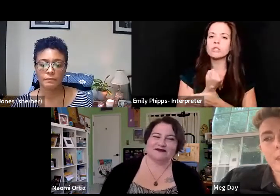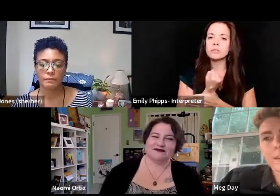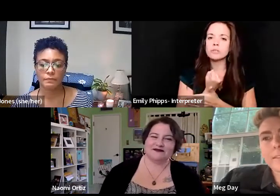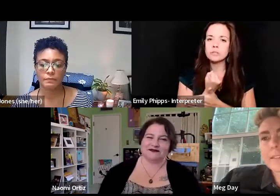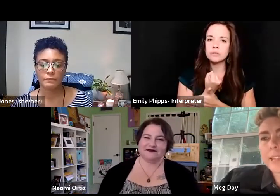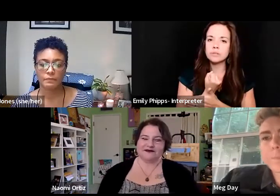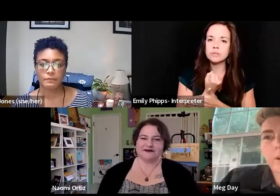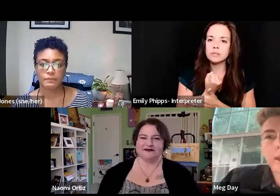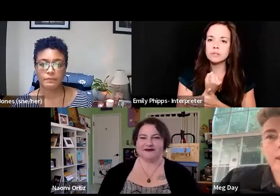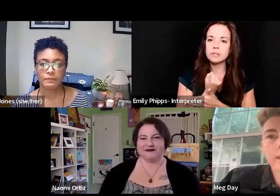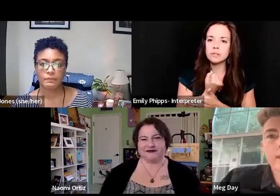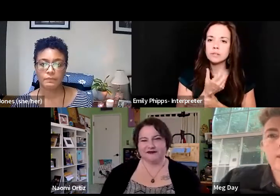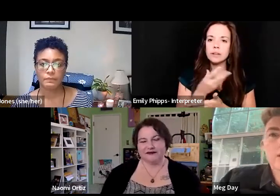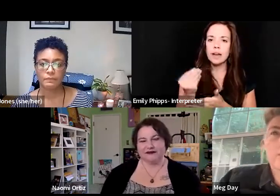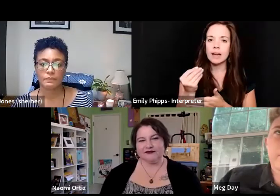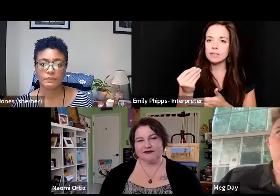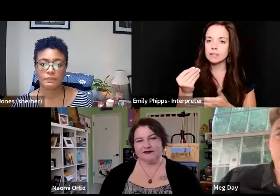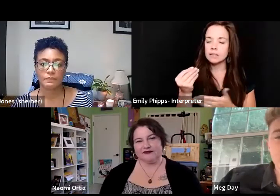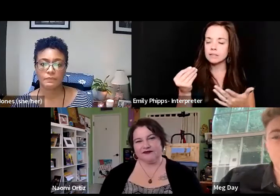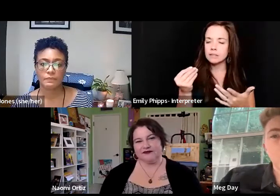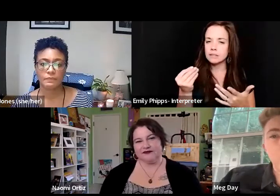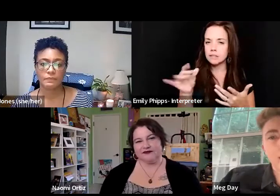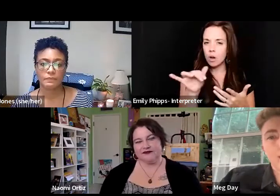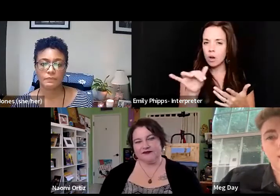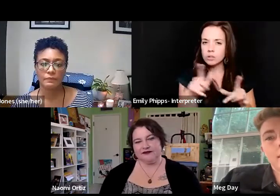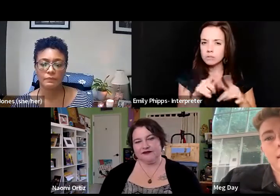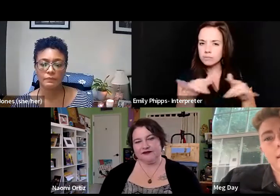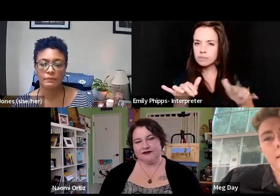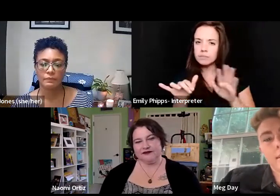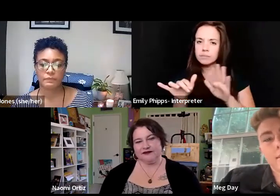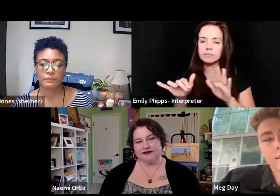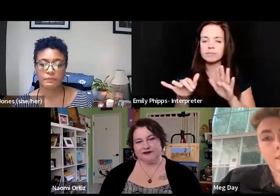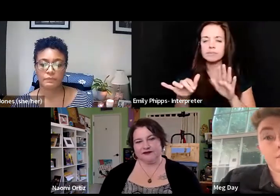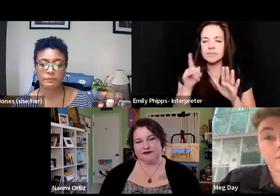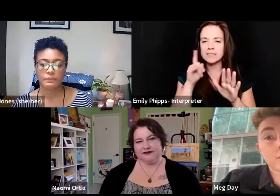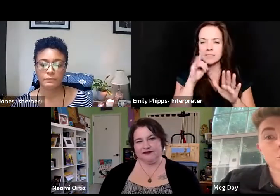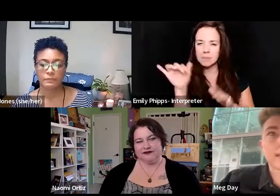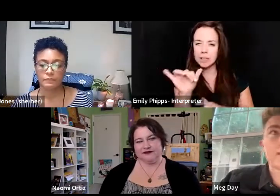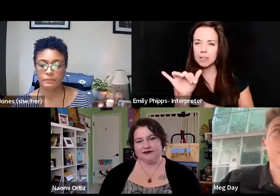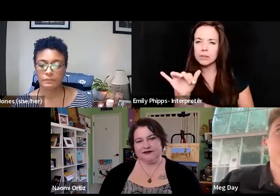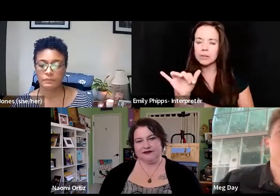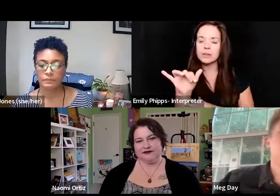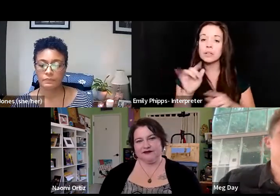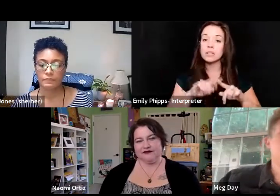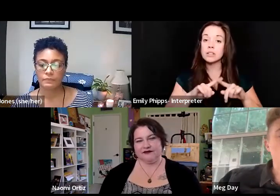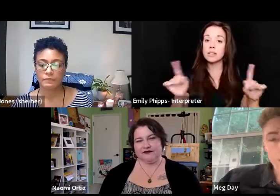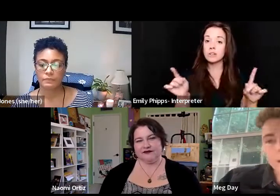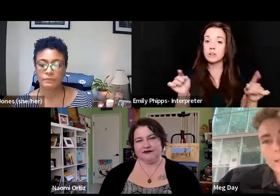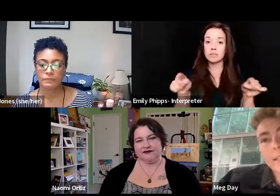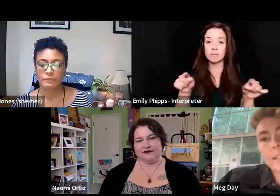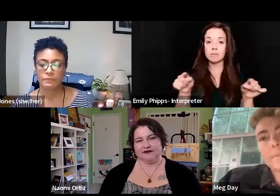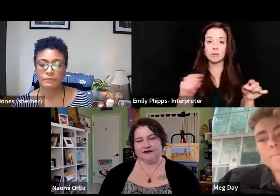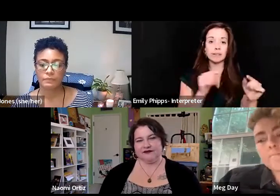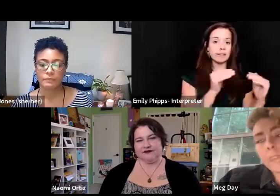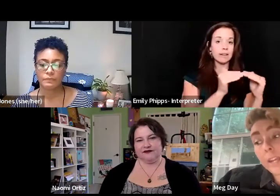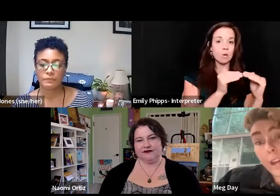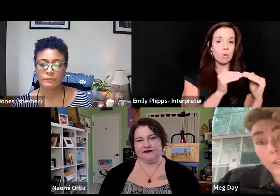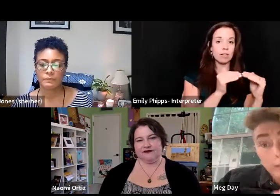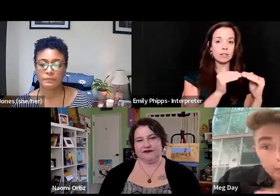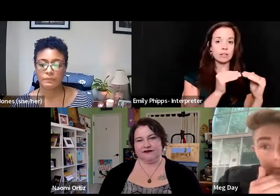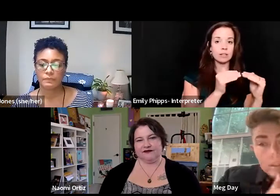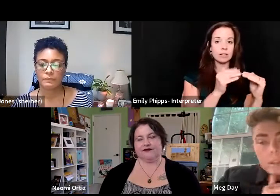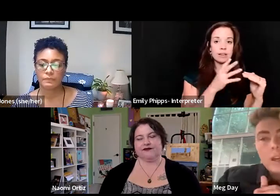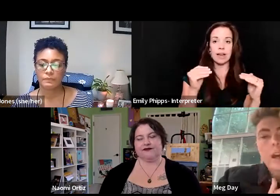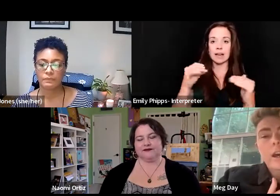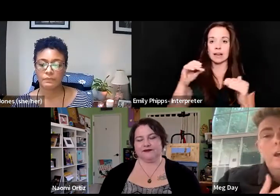And in the same way, or maybe in a similar way, that there's a difference between equality and